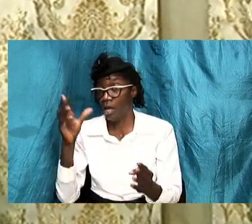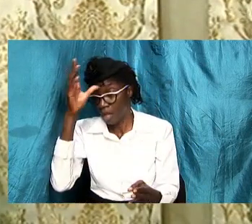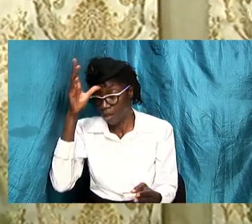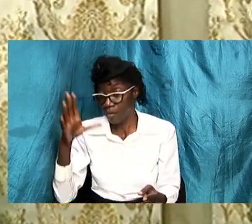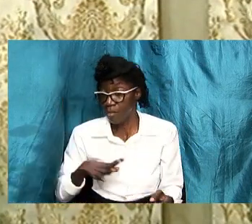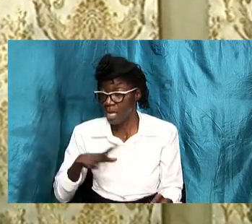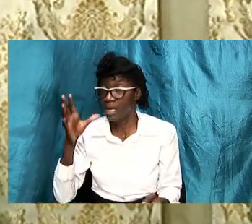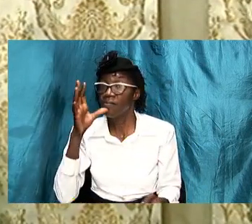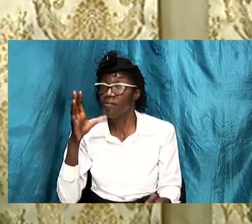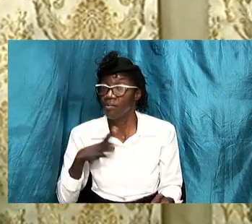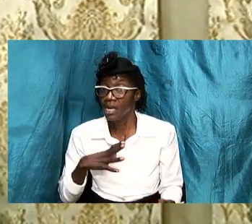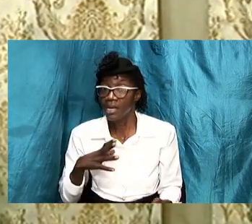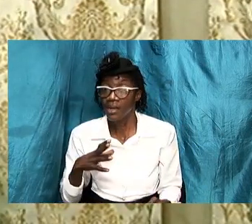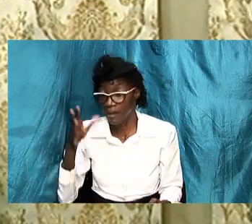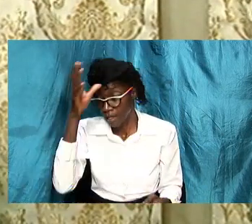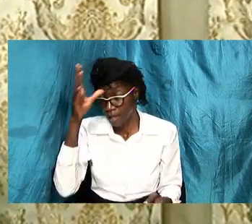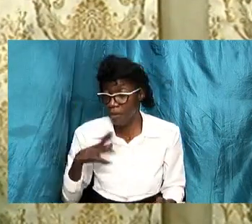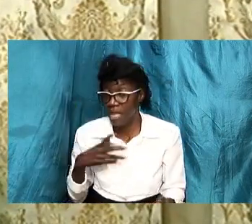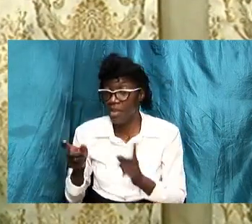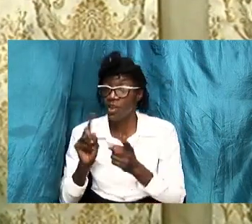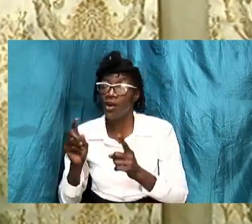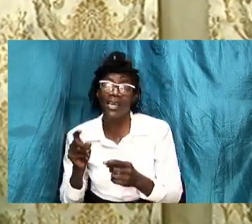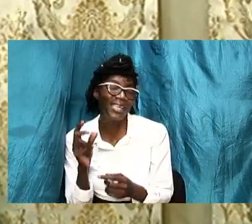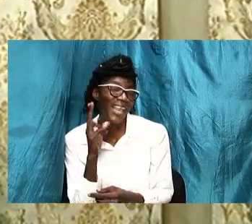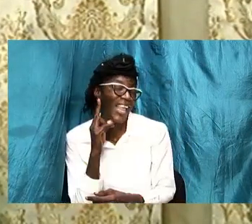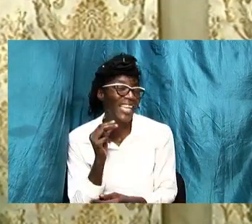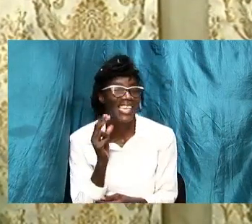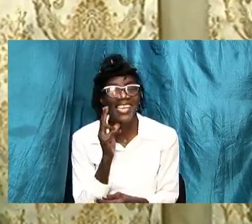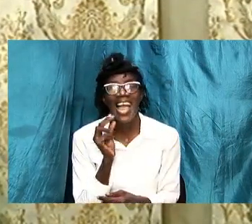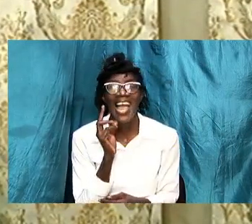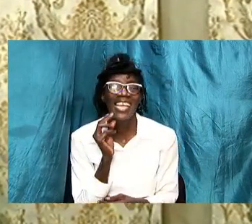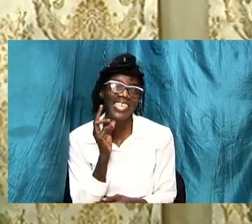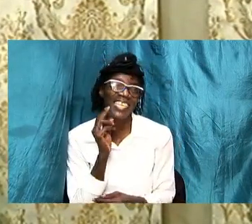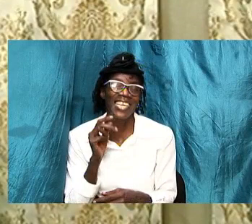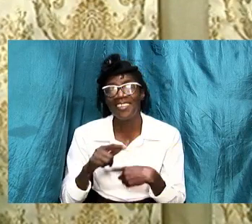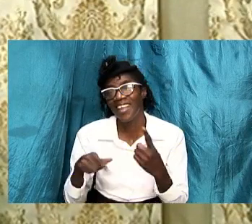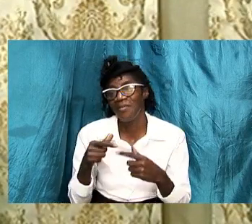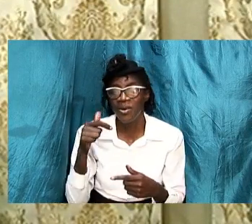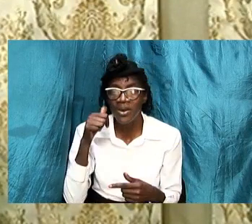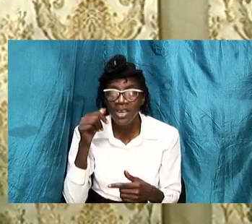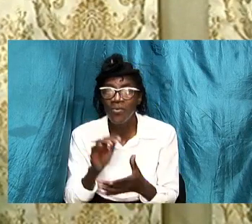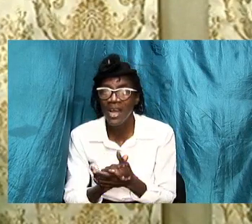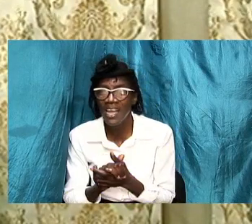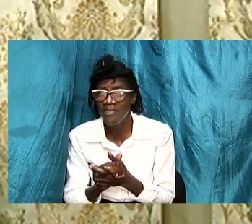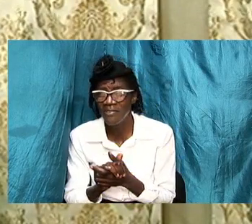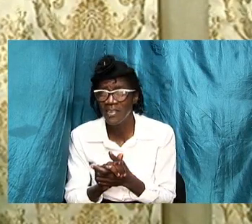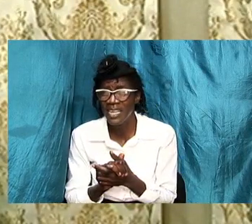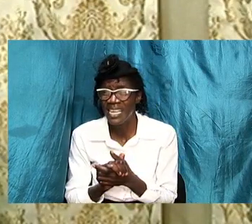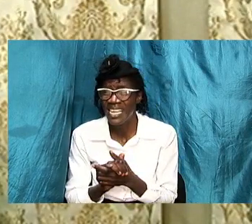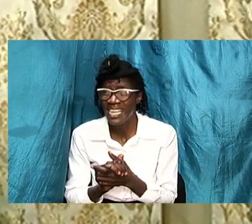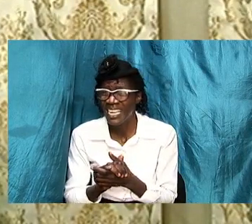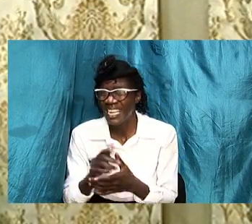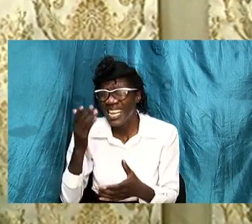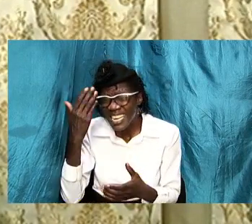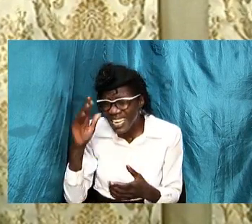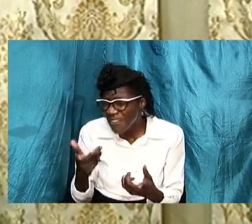talking nicely about their wives and doesn't it not strike us that